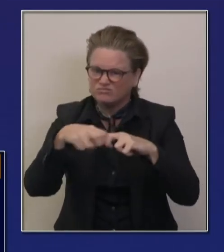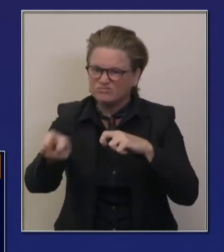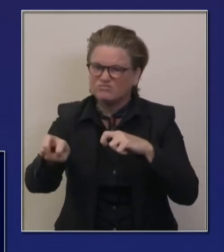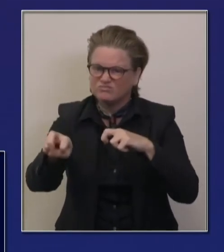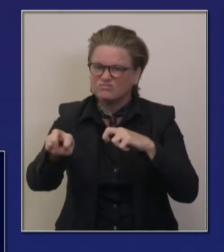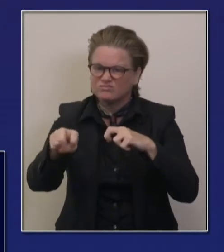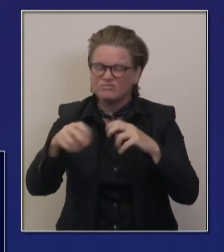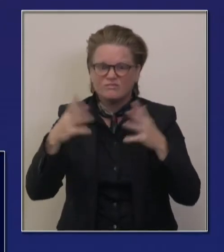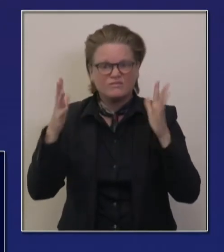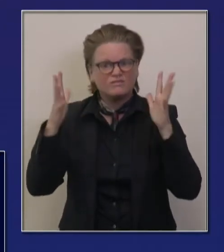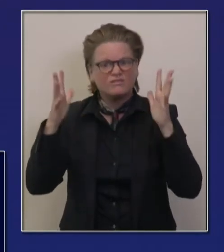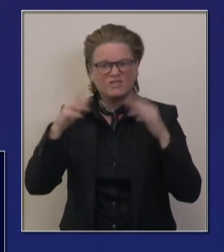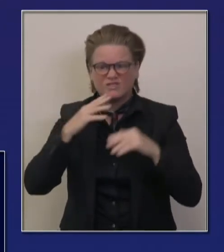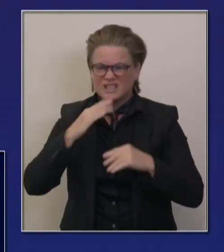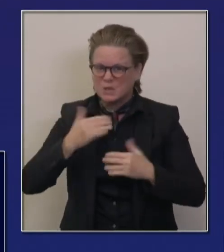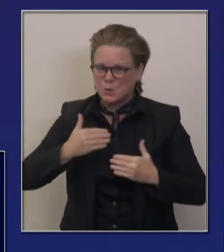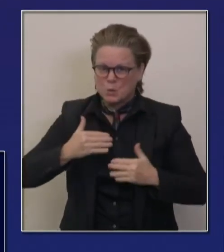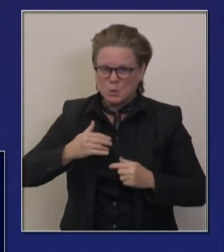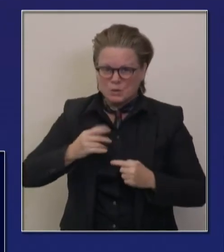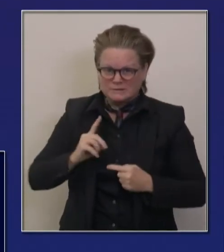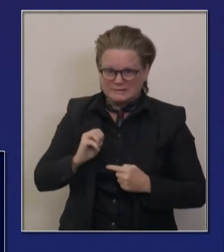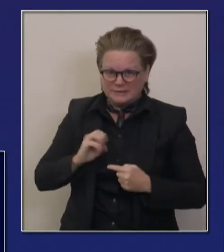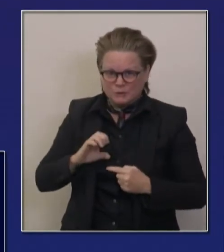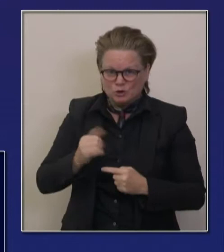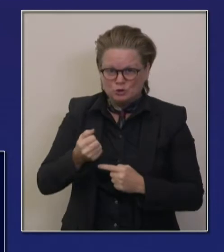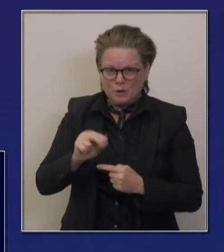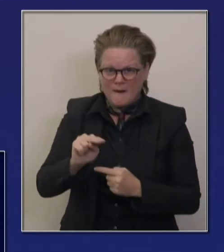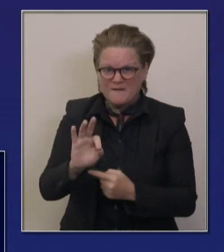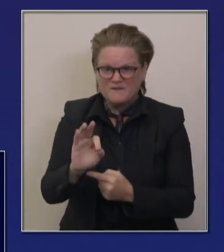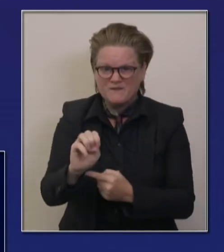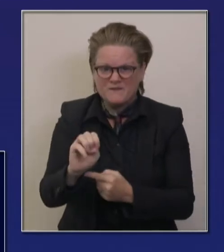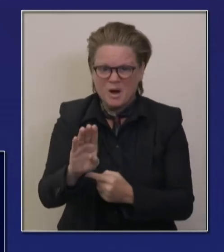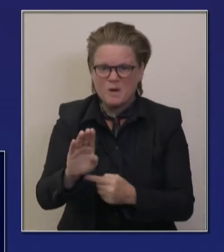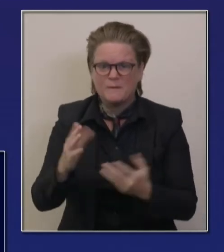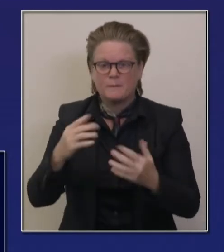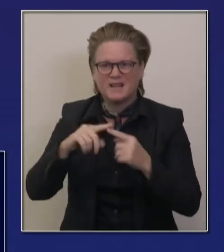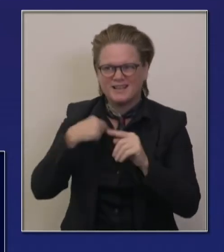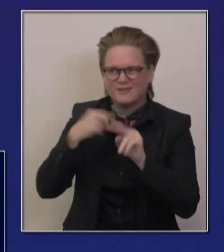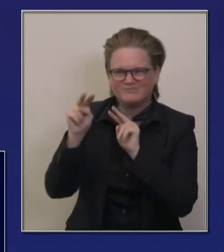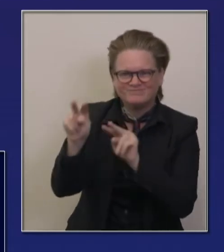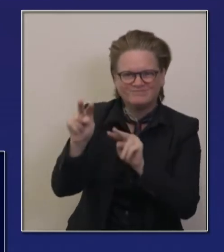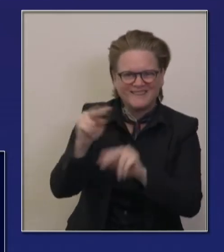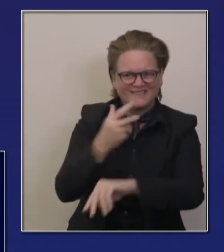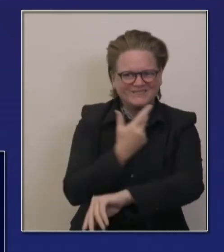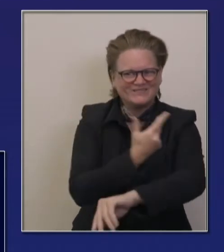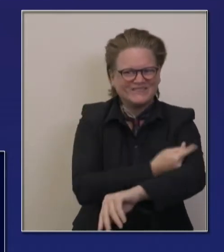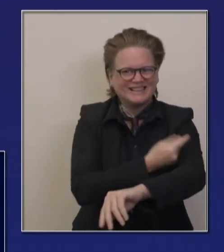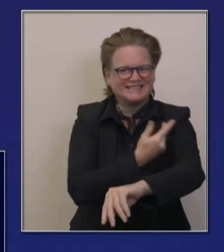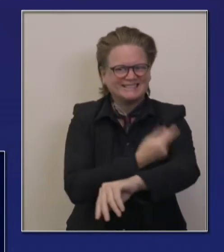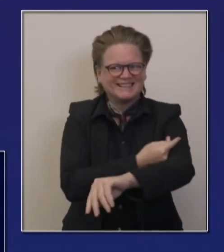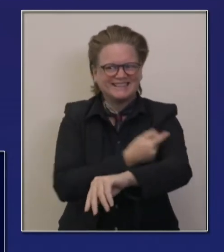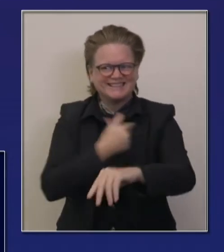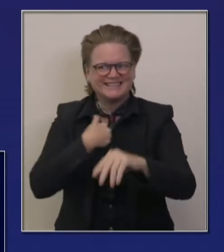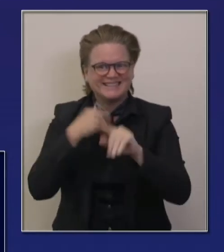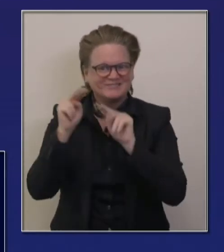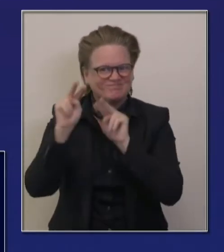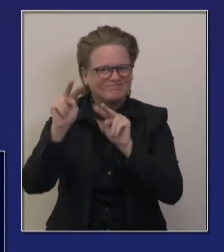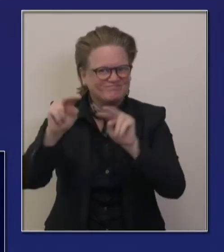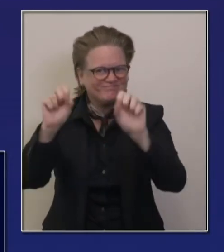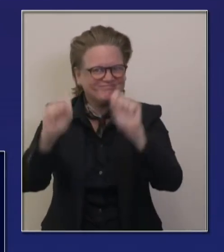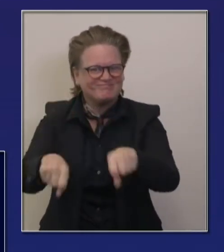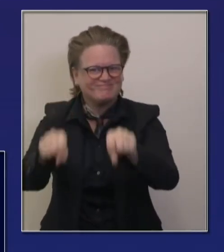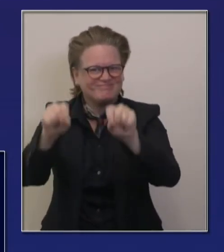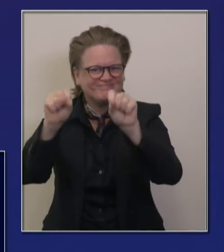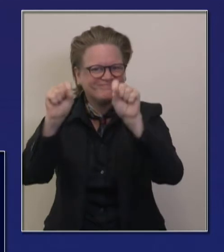to a vaccination. Hope is on the horizon with a vaccination. We continue to